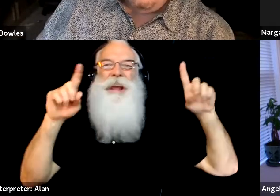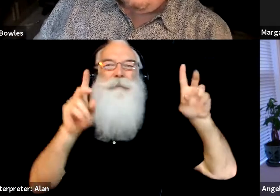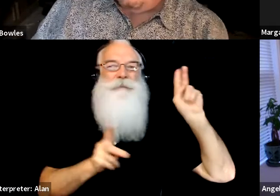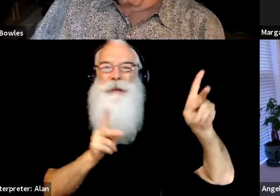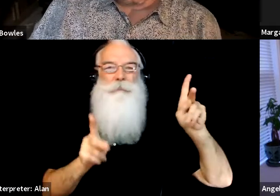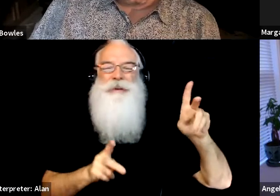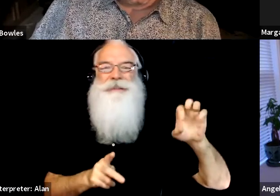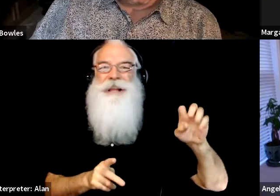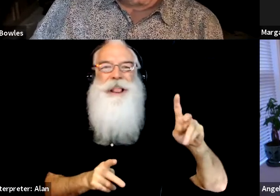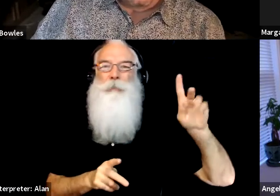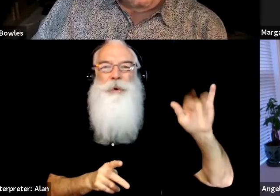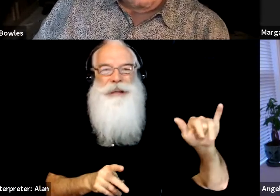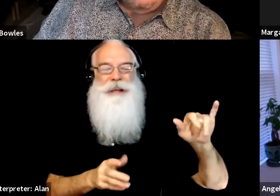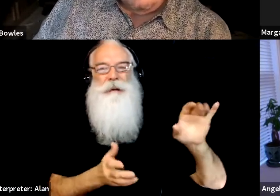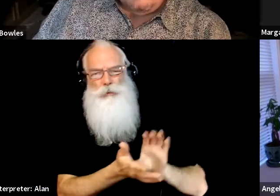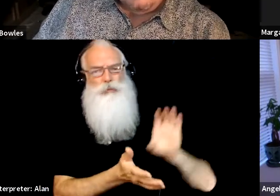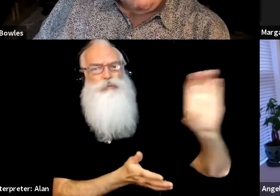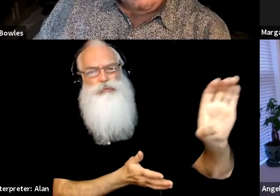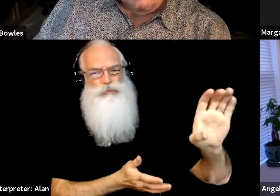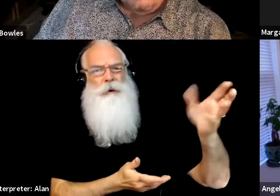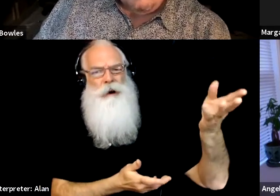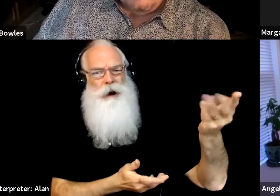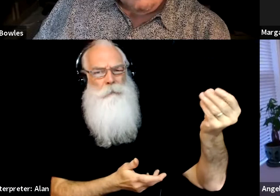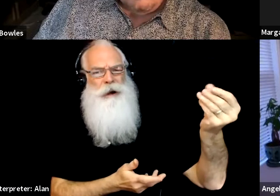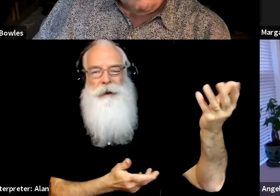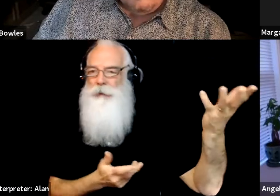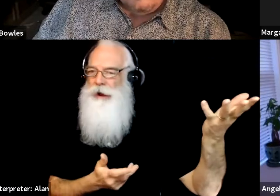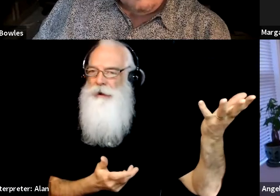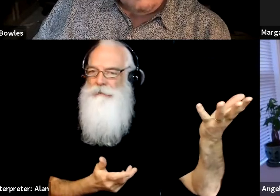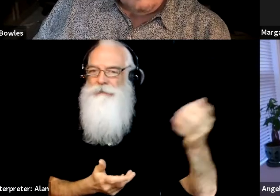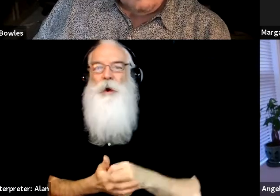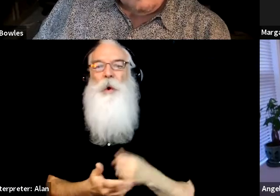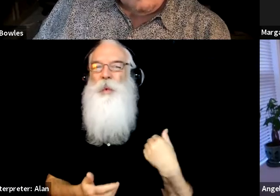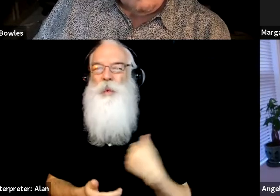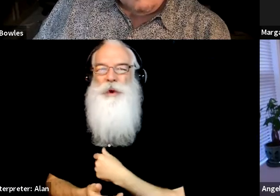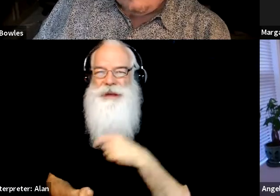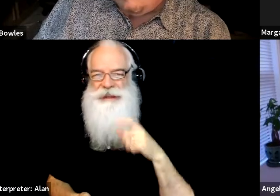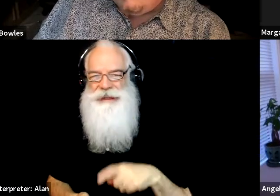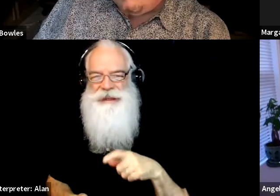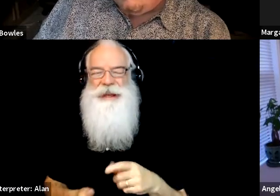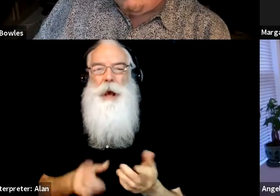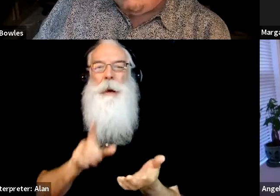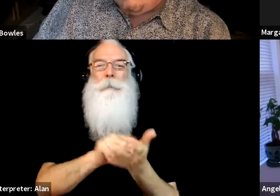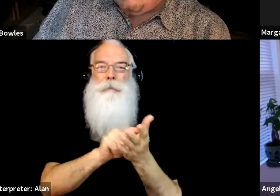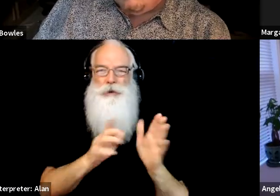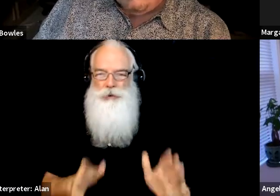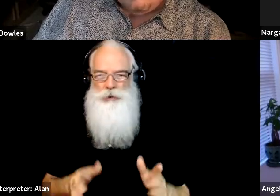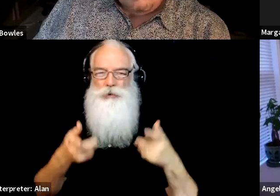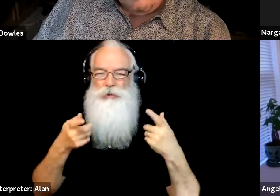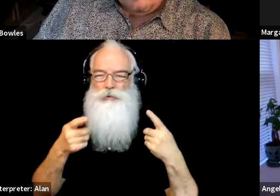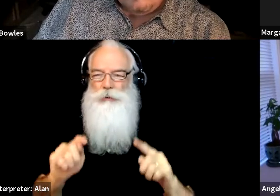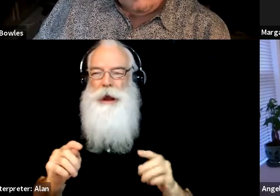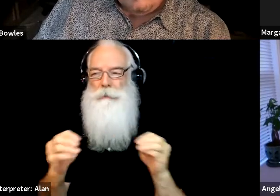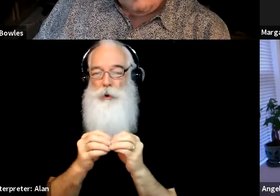the publishing company needs, publishers really need to put more effort, um, because it's definitely easier for me to get